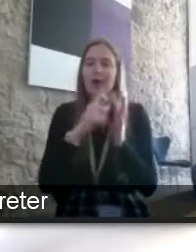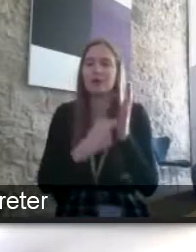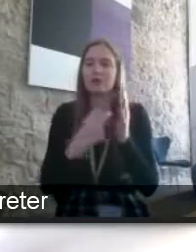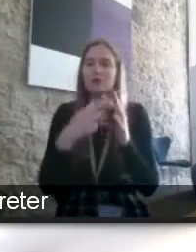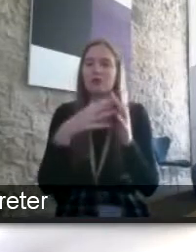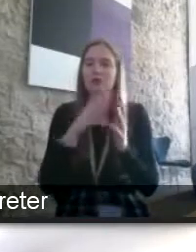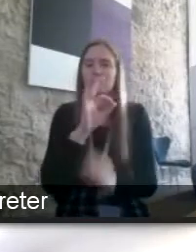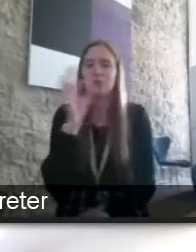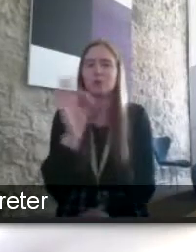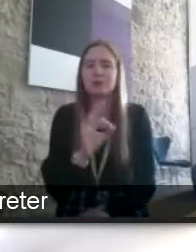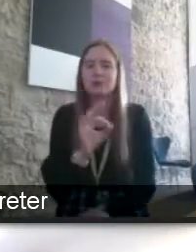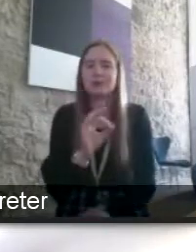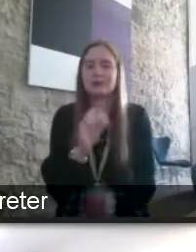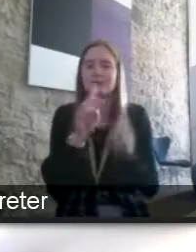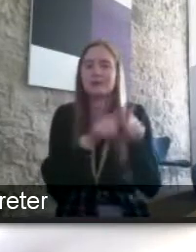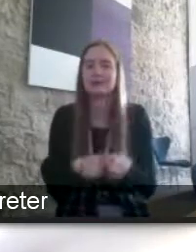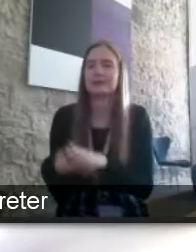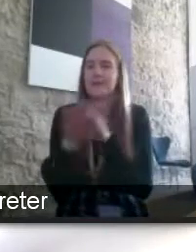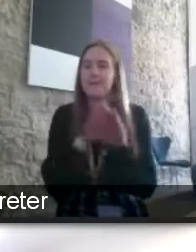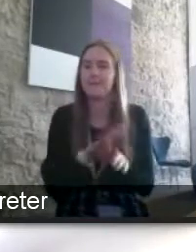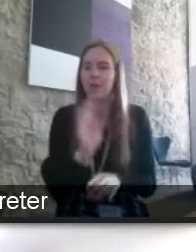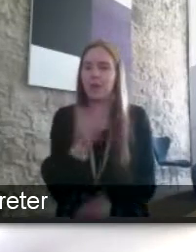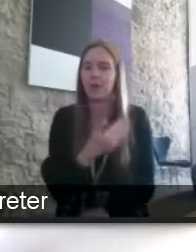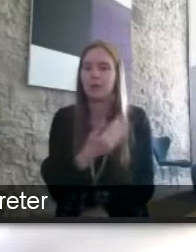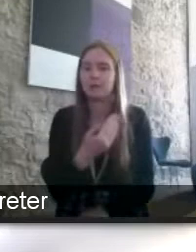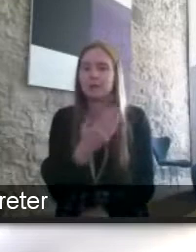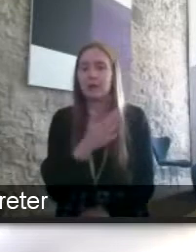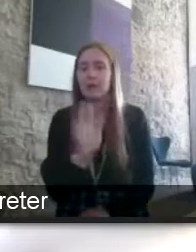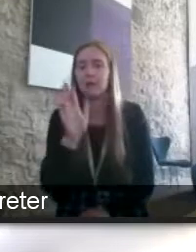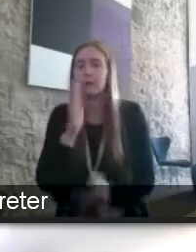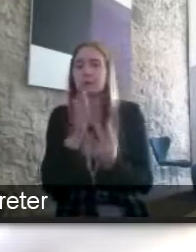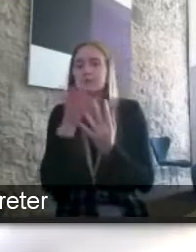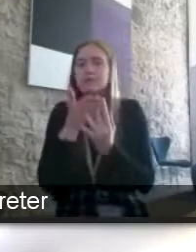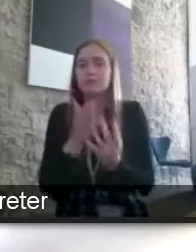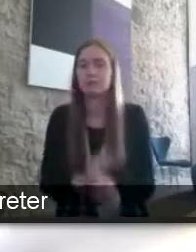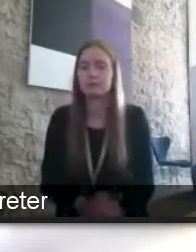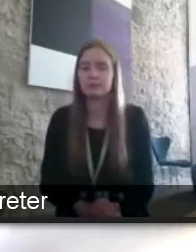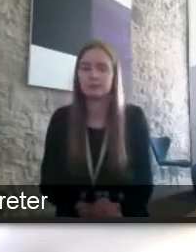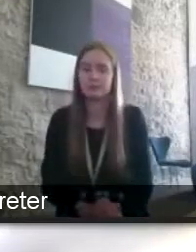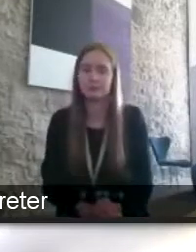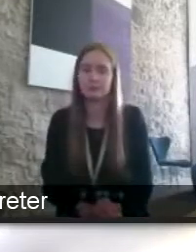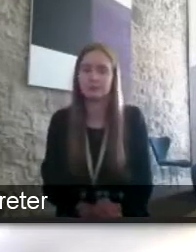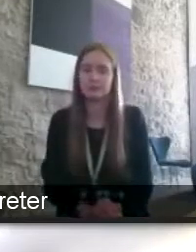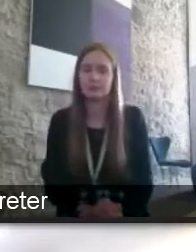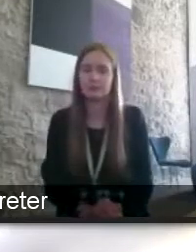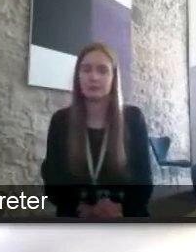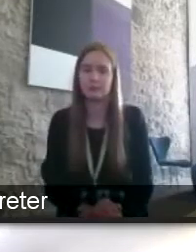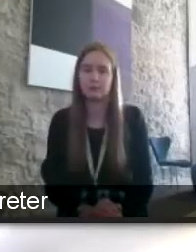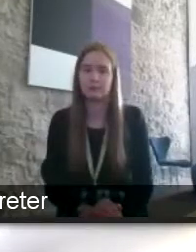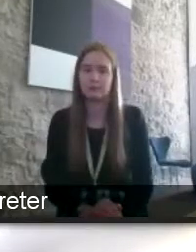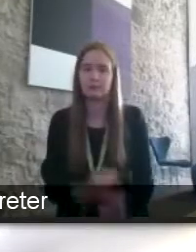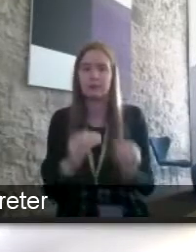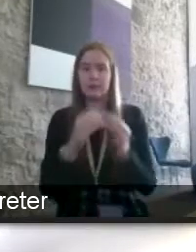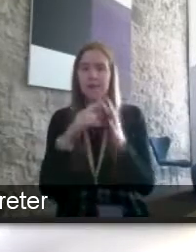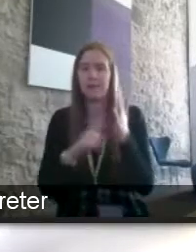same employer index of stonewall does anybody want to come in on that one bella